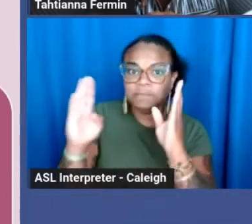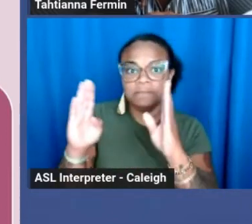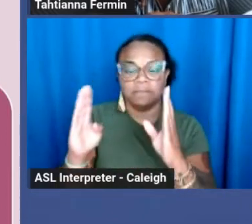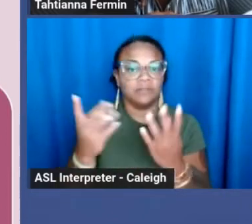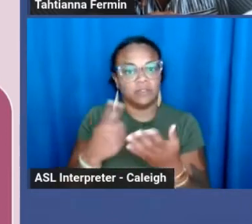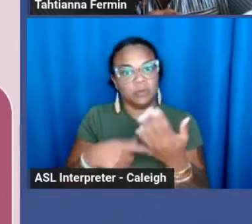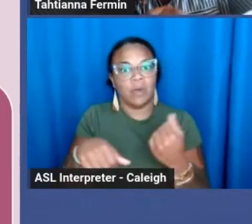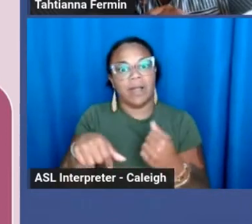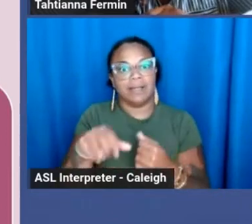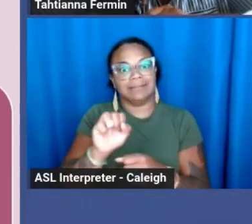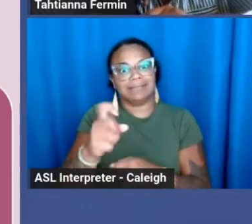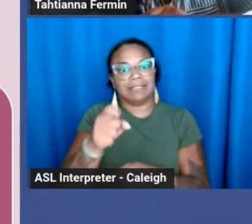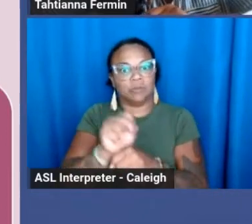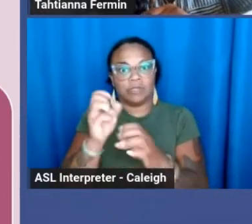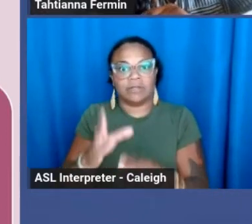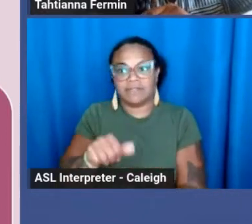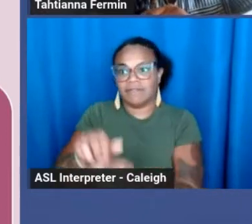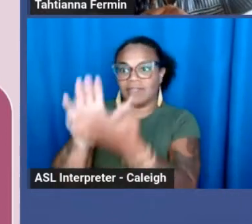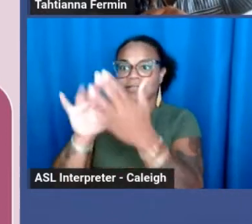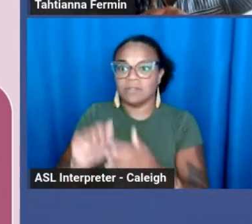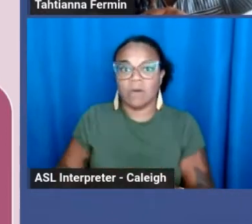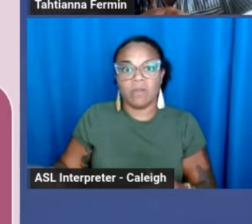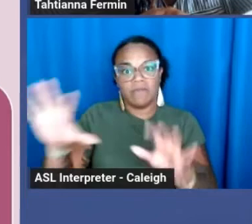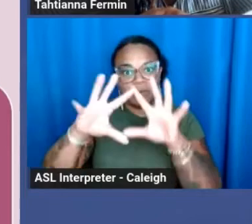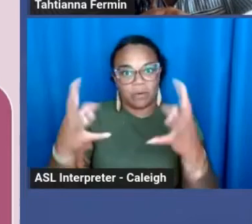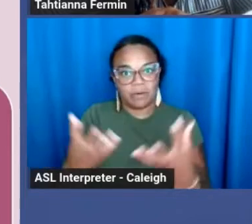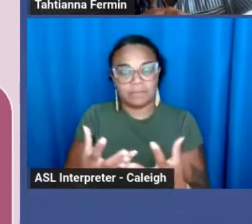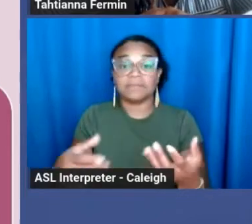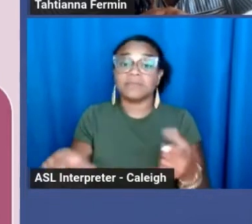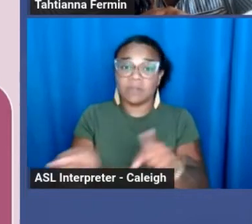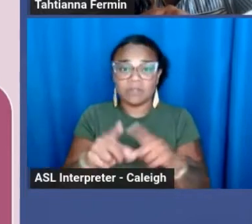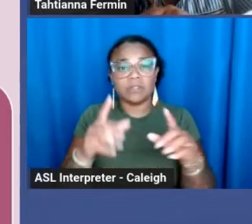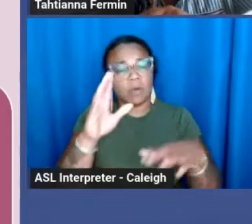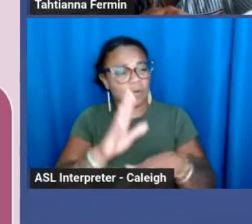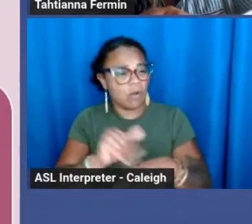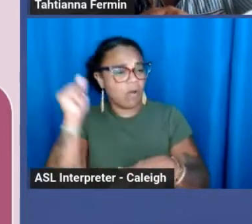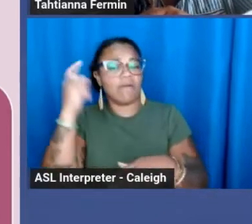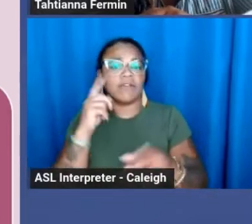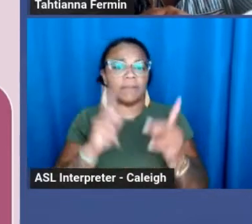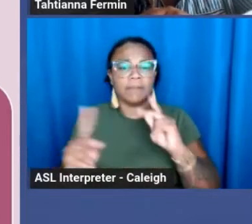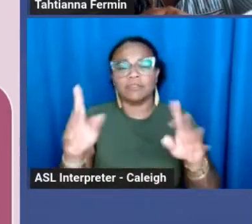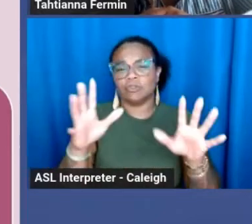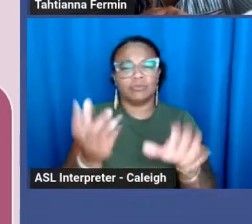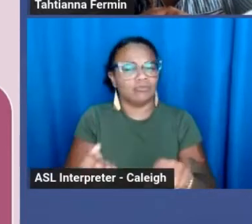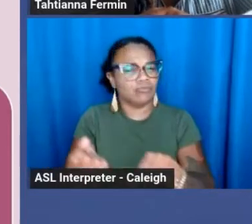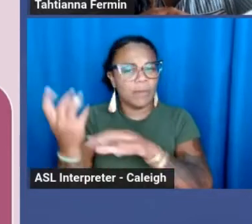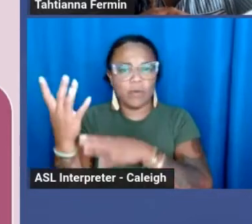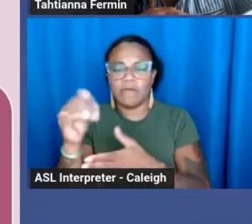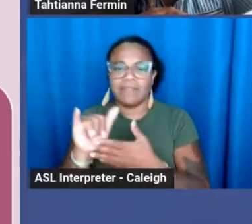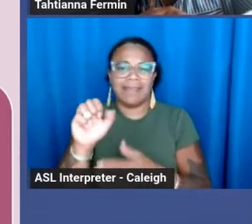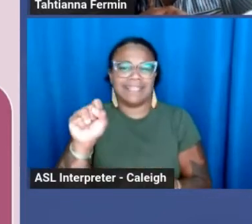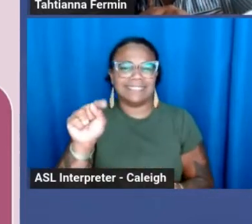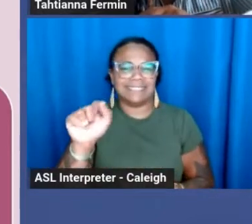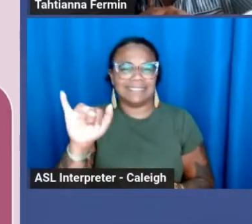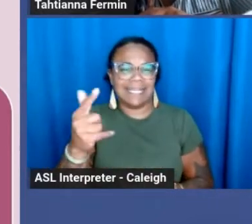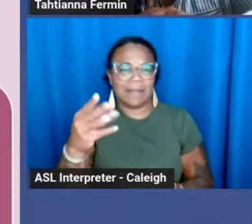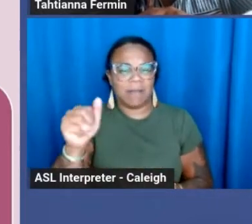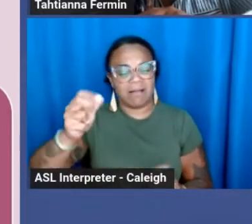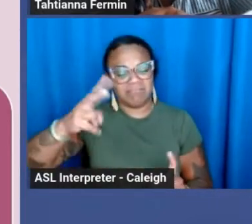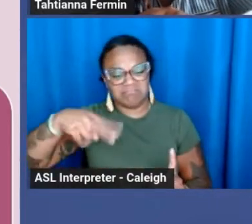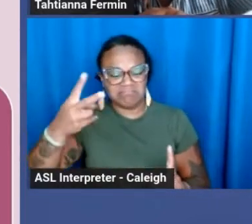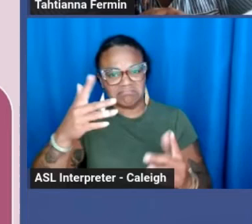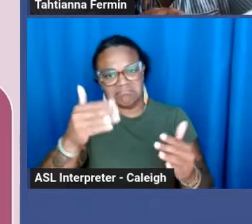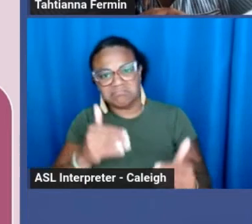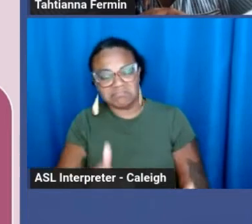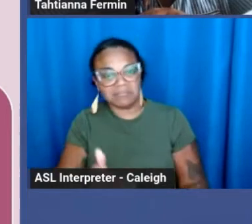well as the need to remove social stigma and discrimination that have contributed